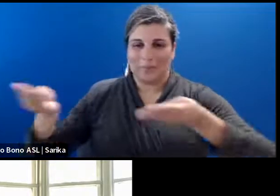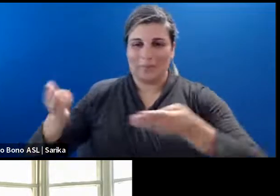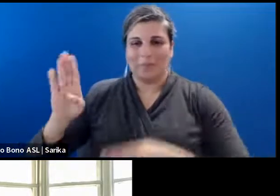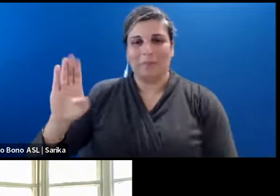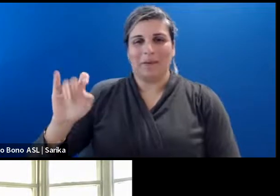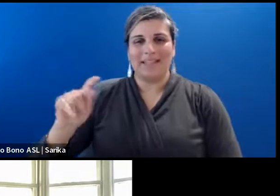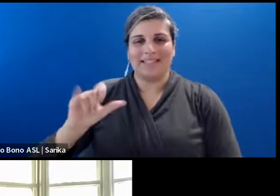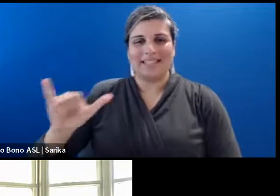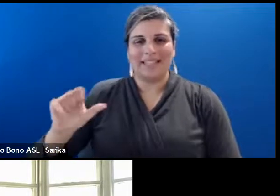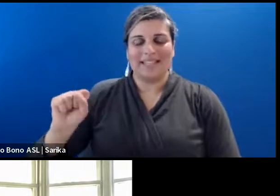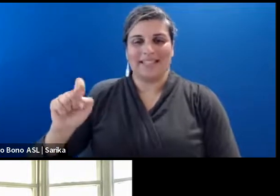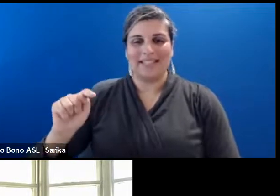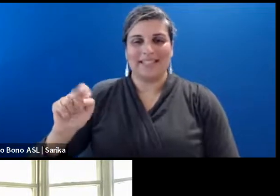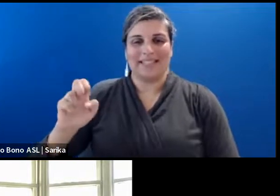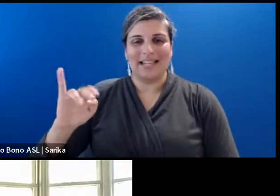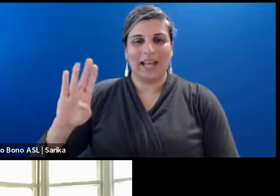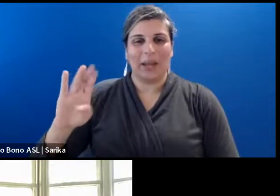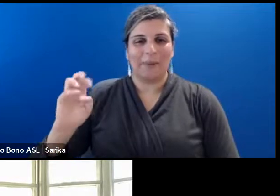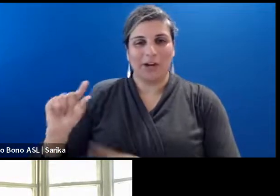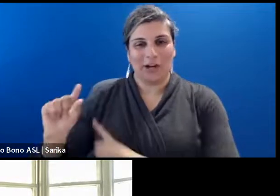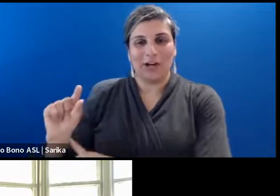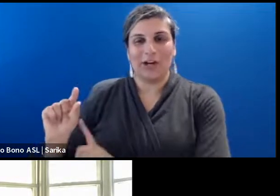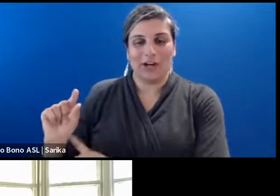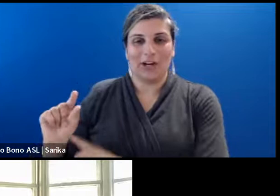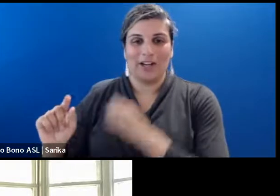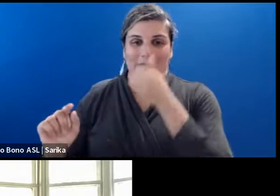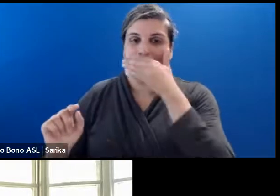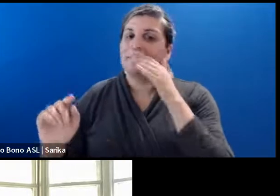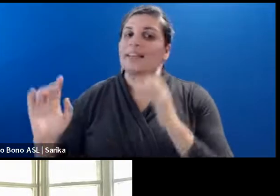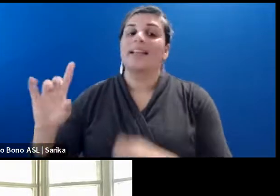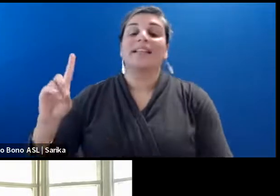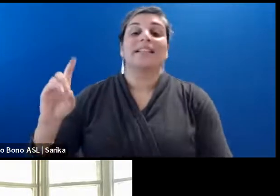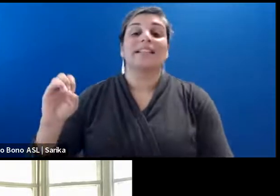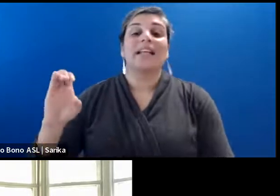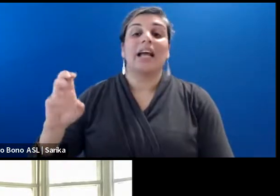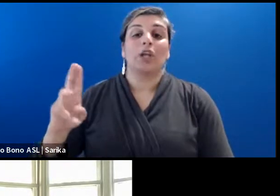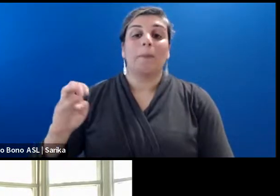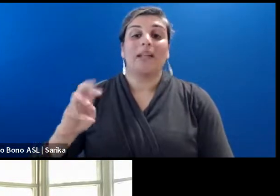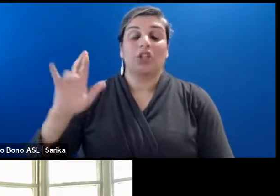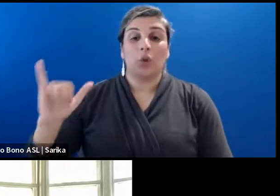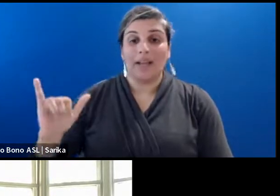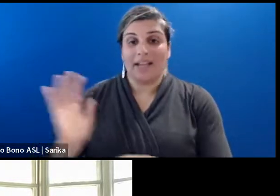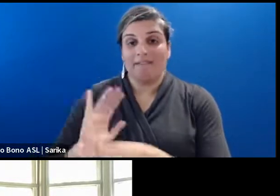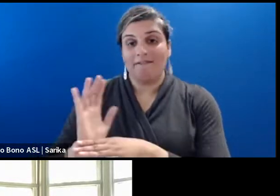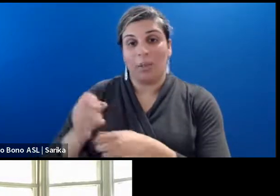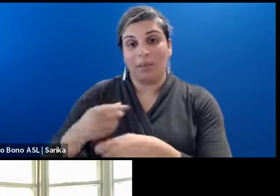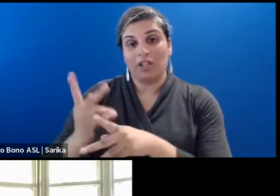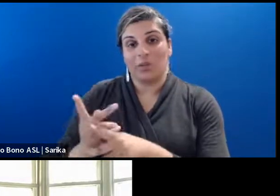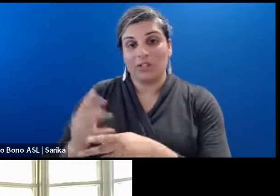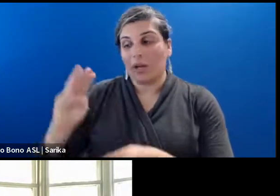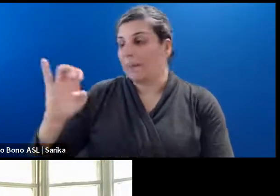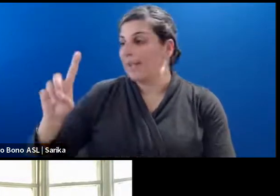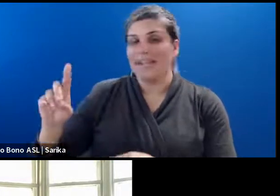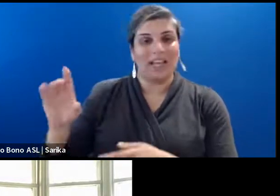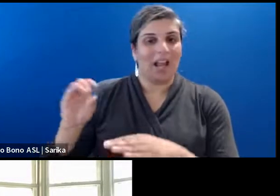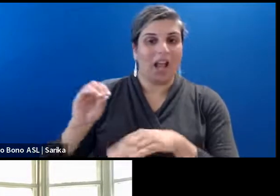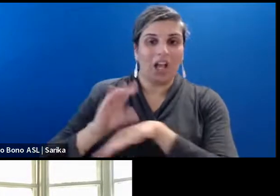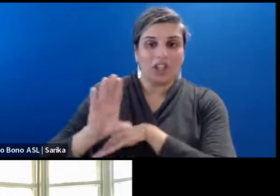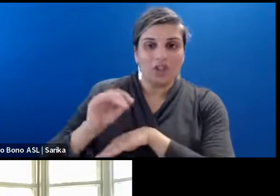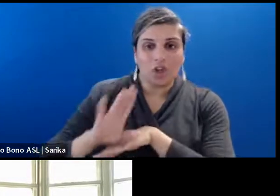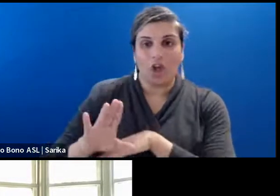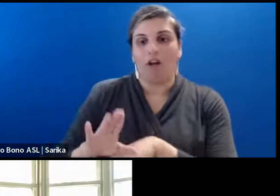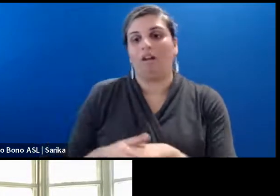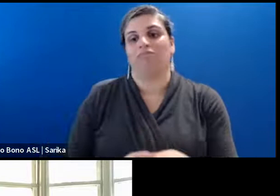And so moderating today is Betsy Steinberg, a documentary film producer and media consultant with expertise in production,